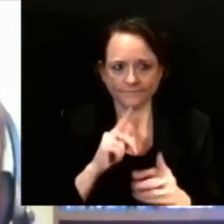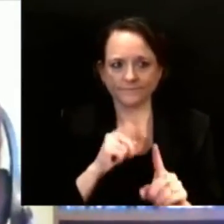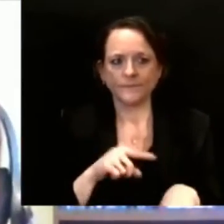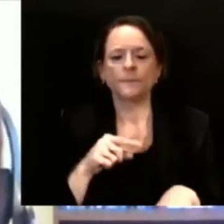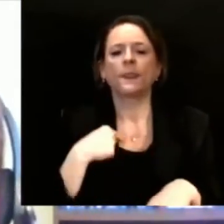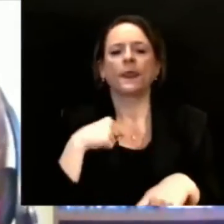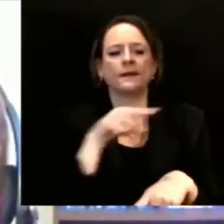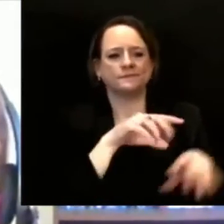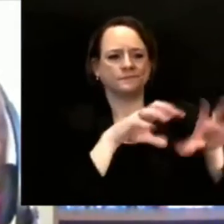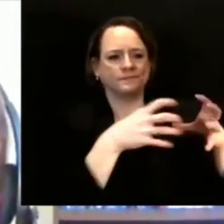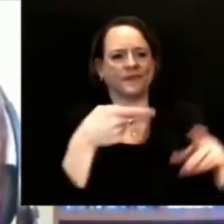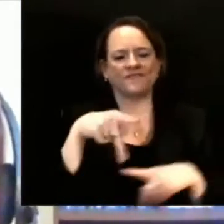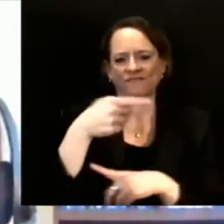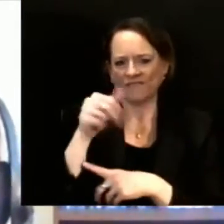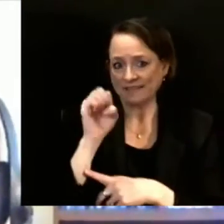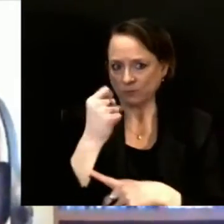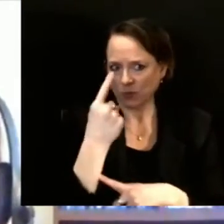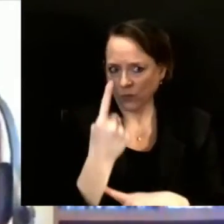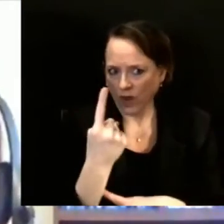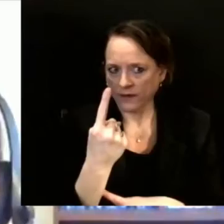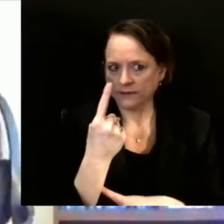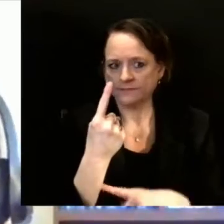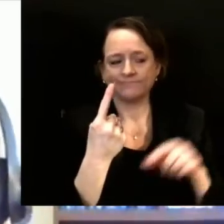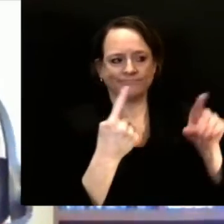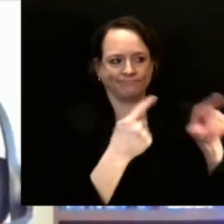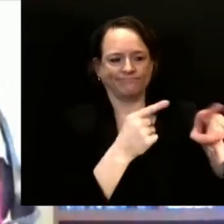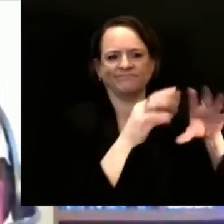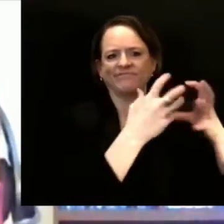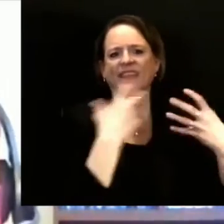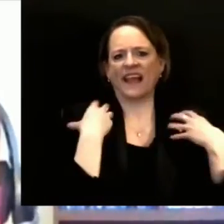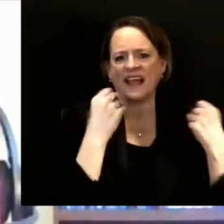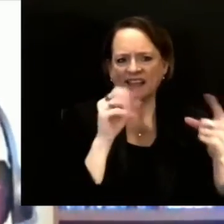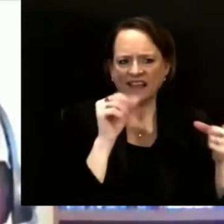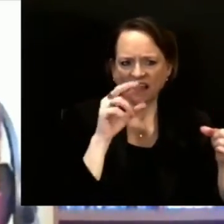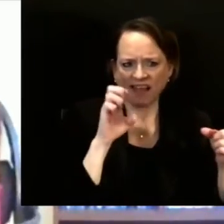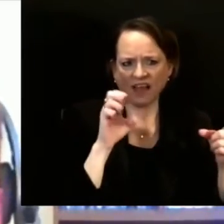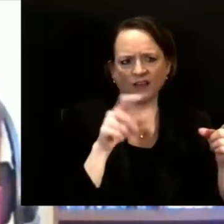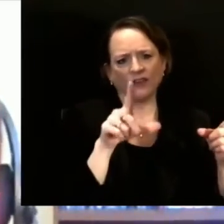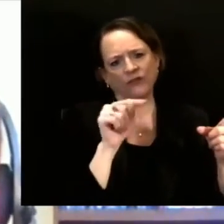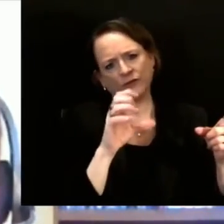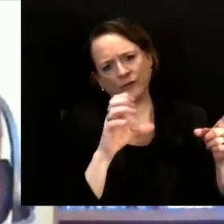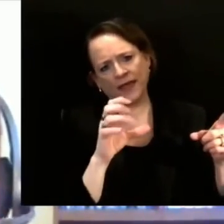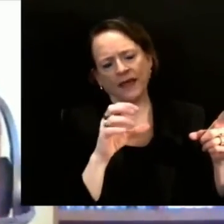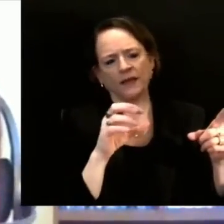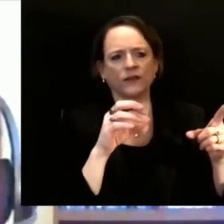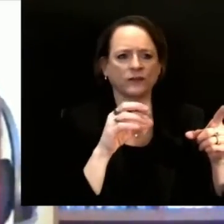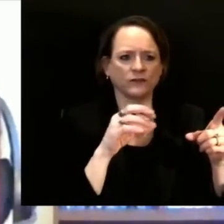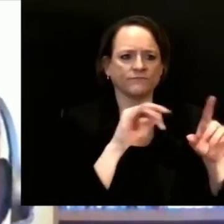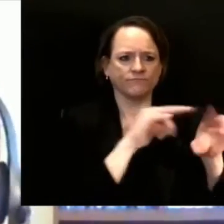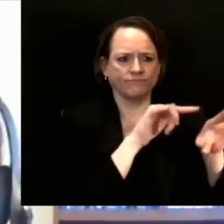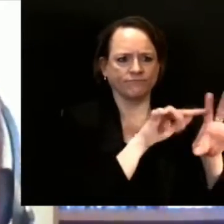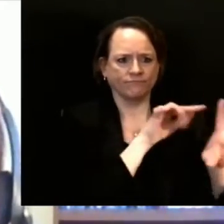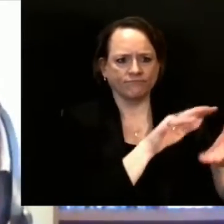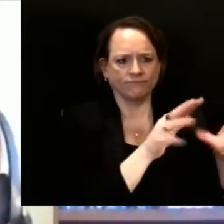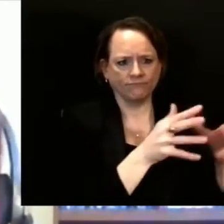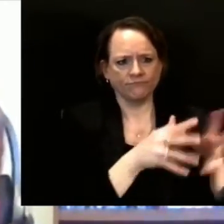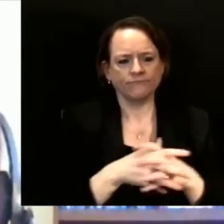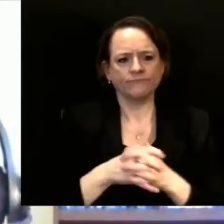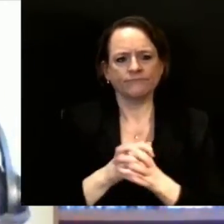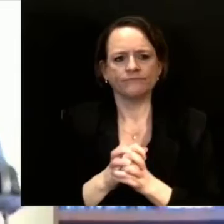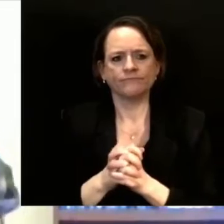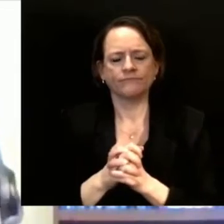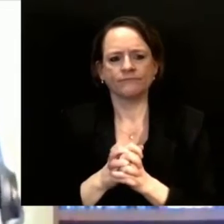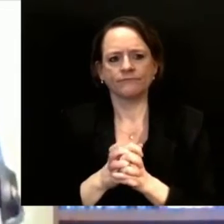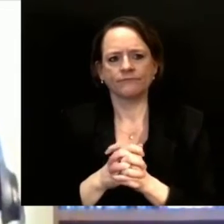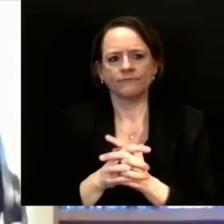healthcare workers and our long-term care residents. We opened up, began to open up to other populations when we estimated